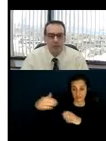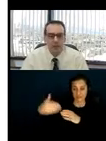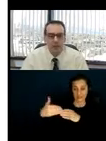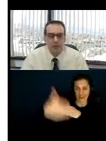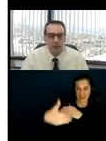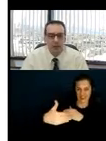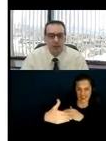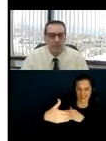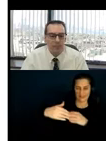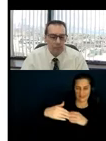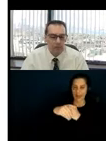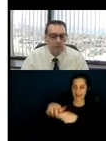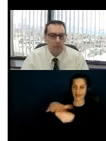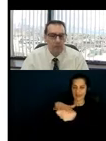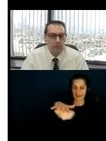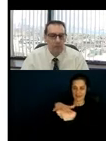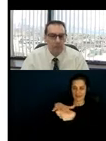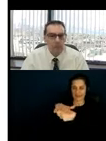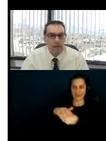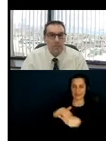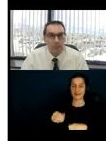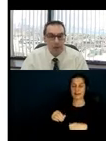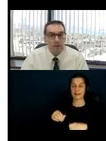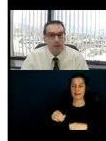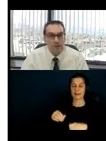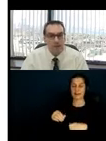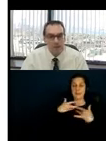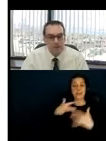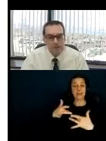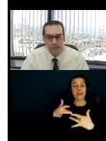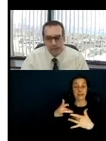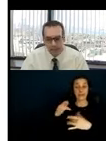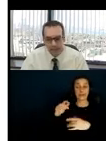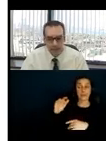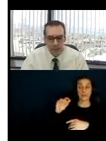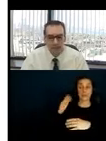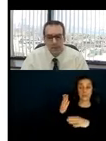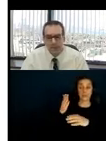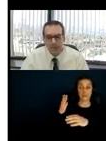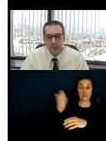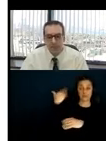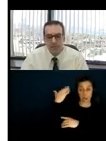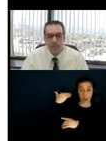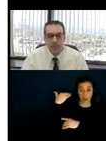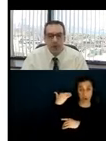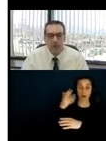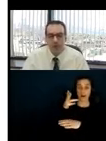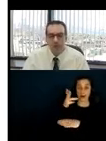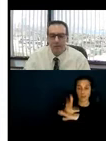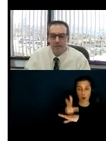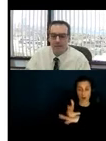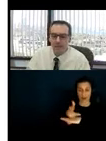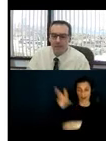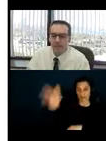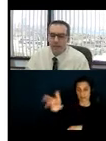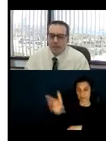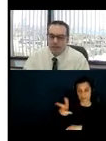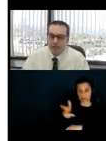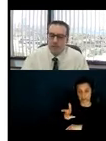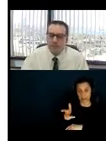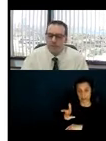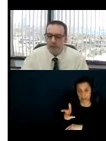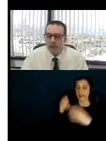parklets are located in former roadside parking spaces. And the picture in the lower right of the slide